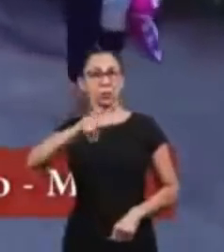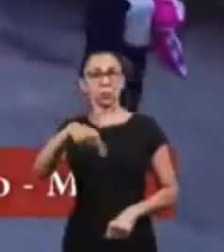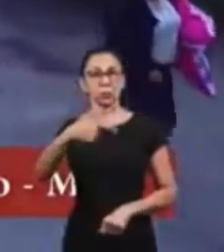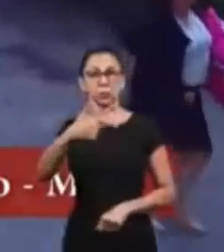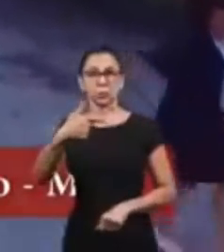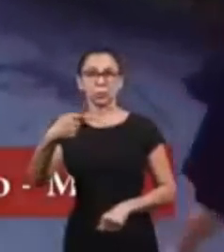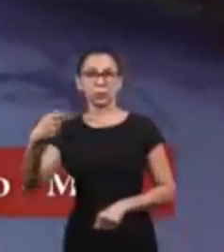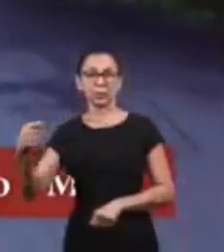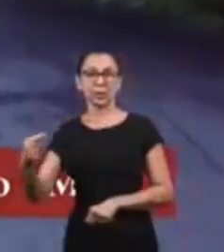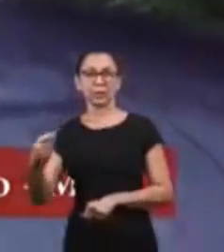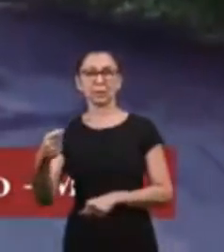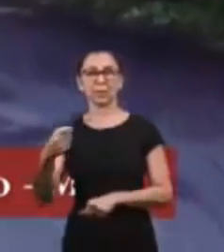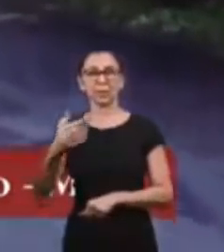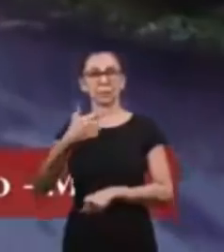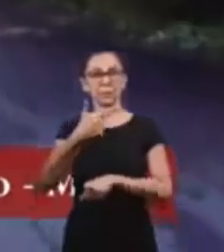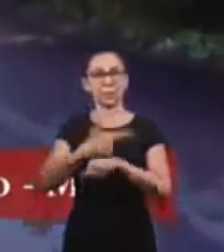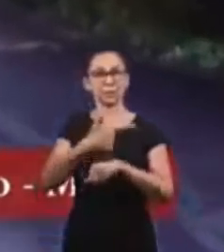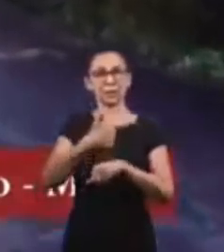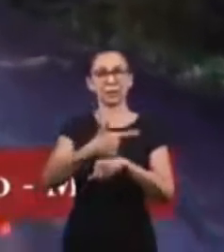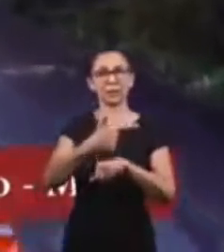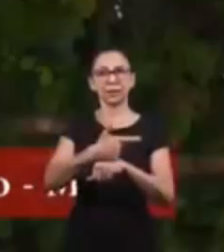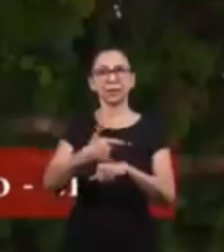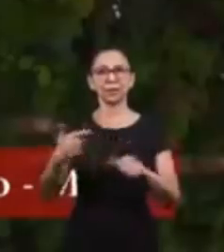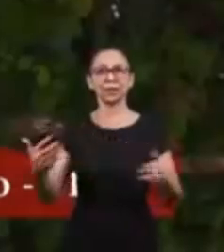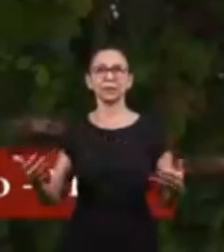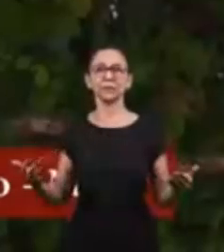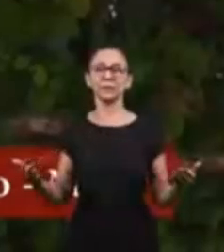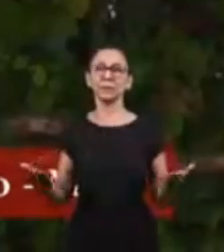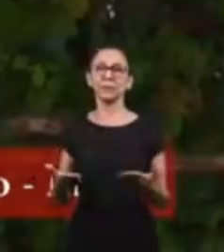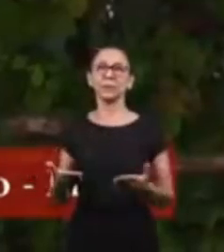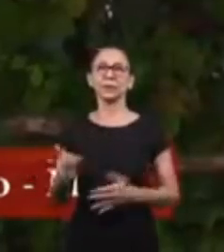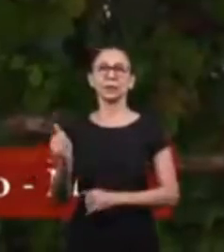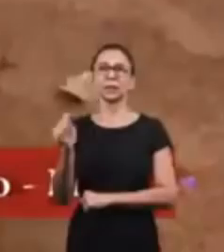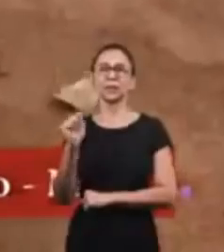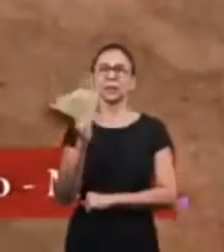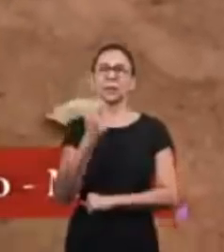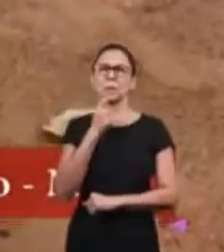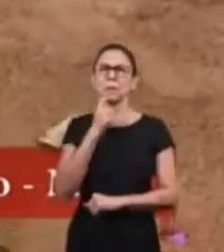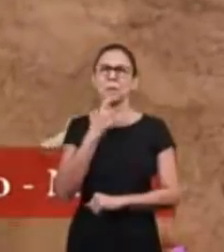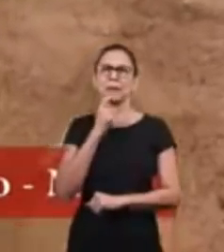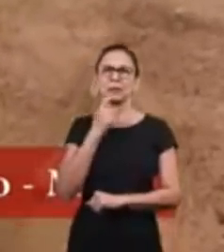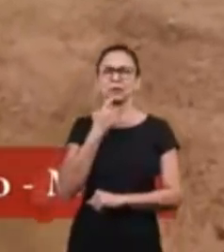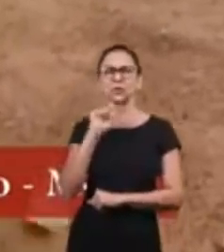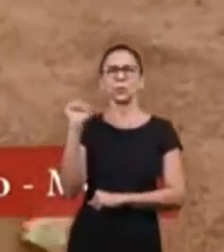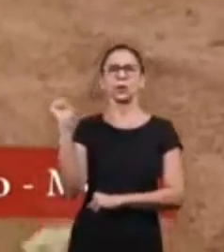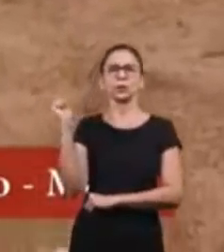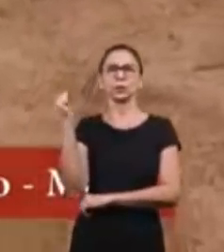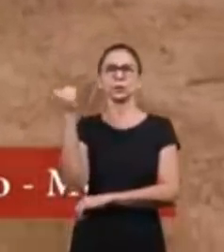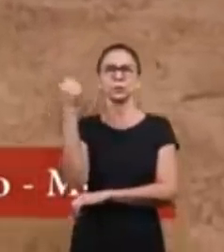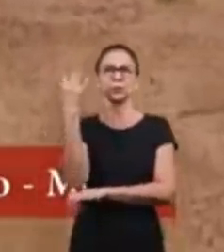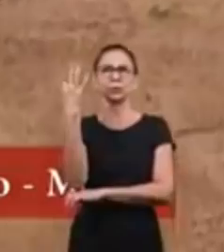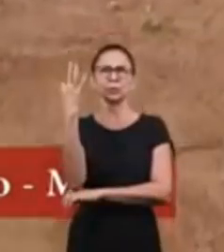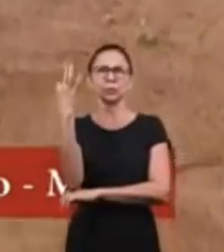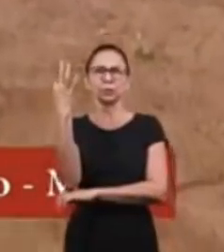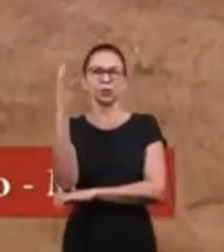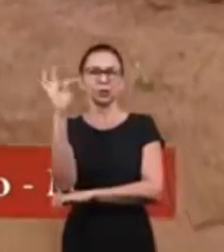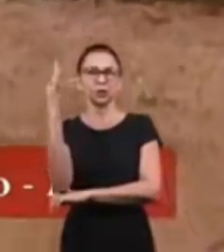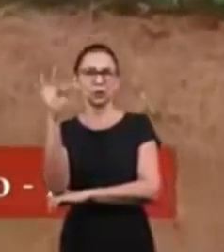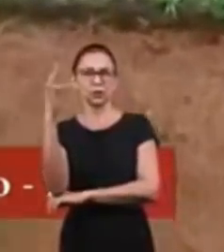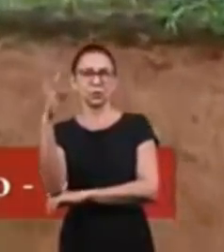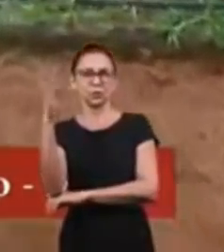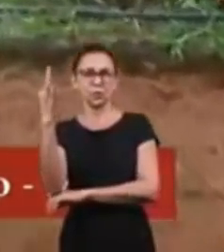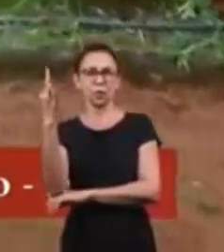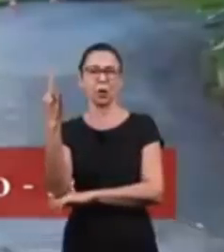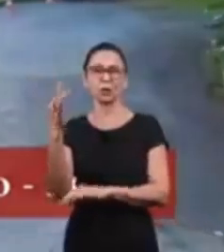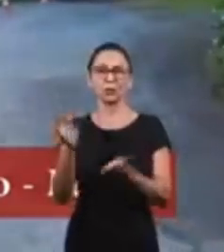acres. With a constructed area of 7200 meters squared, the Manaim in Vale do Aço is located in the town of